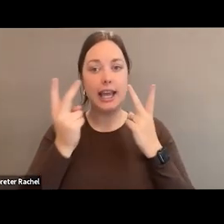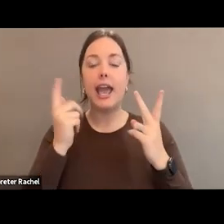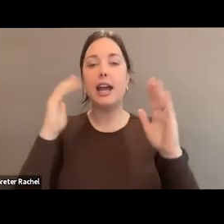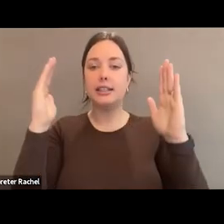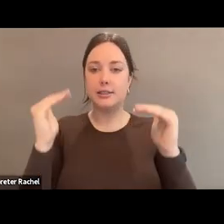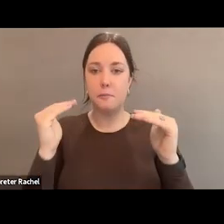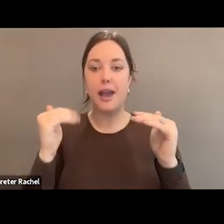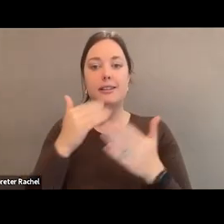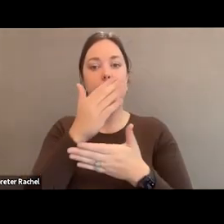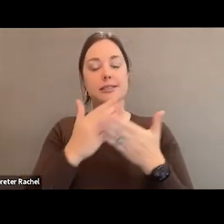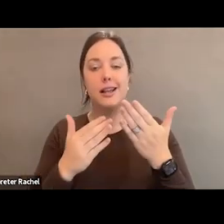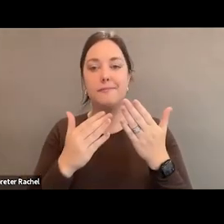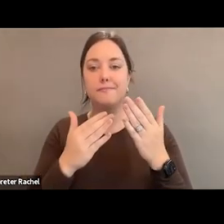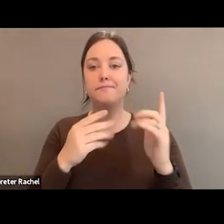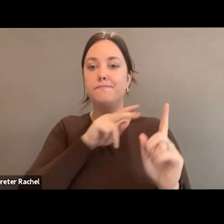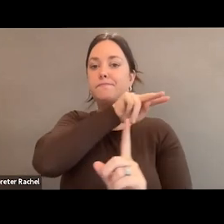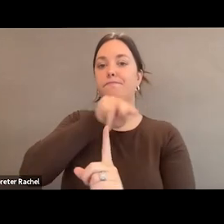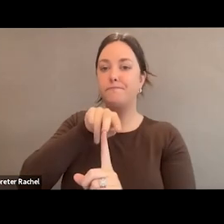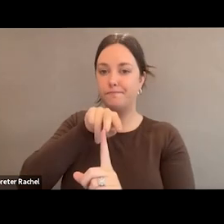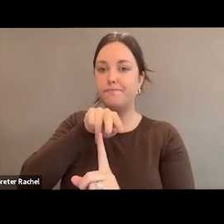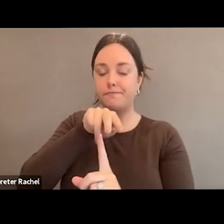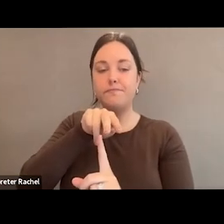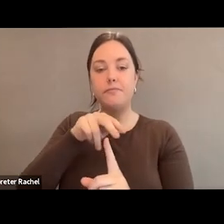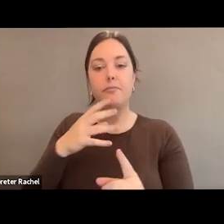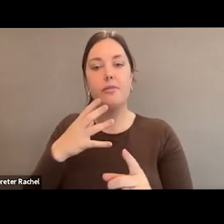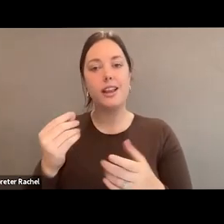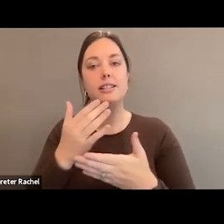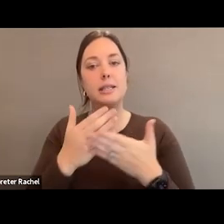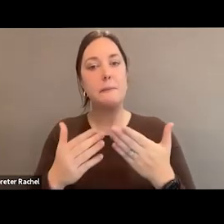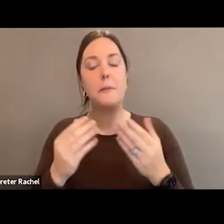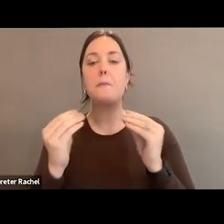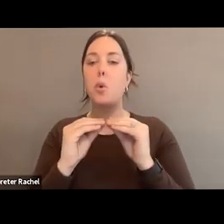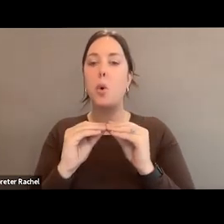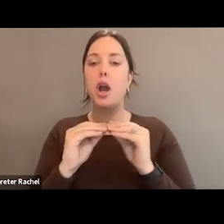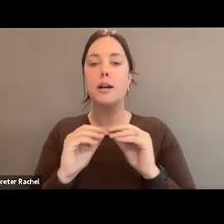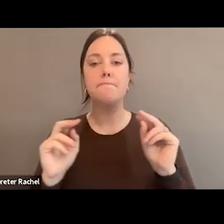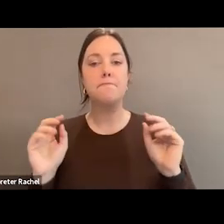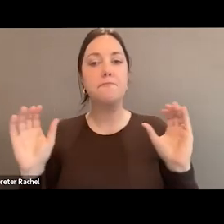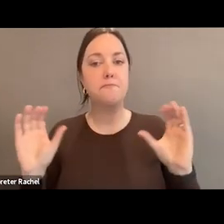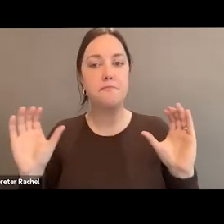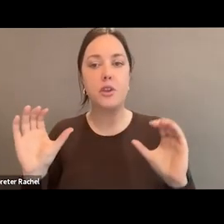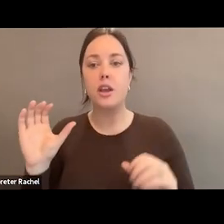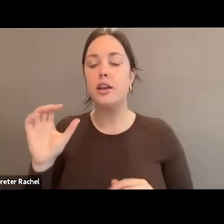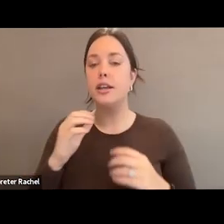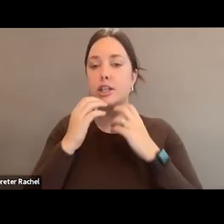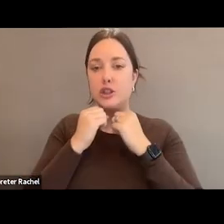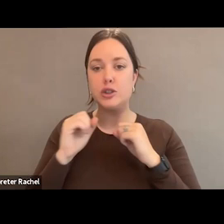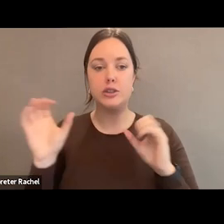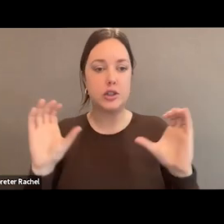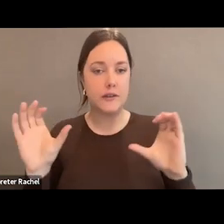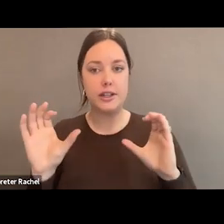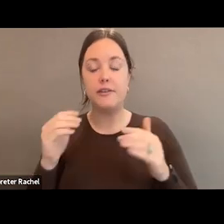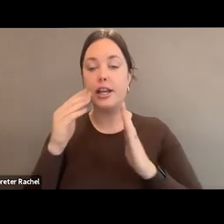oversight, as well as a conservative agenda, which may impede some of the